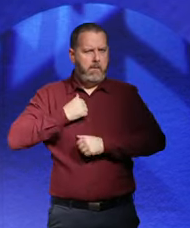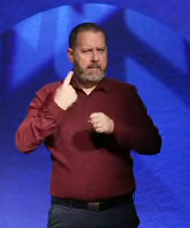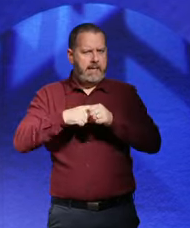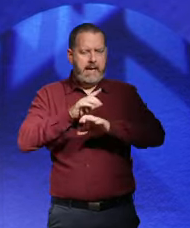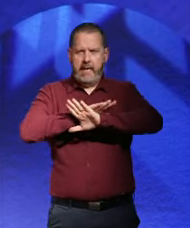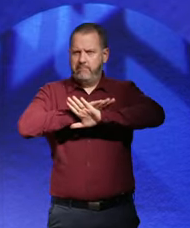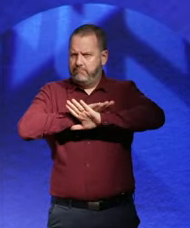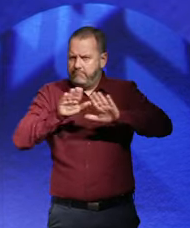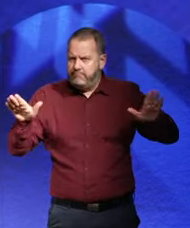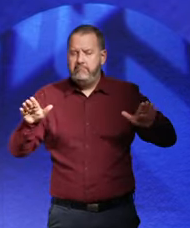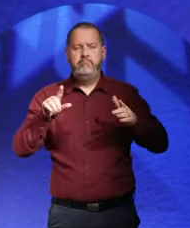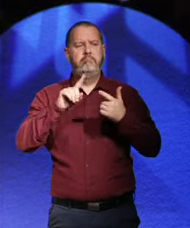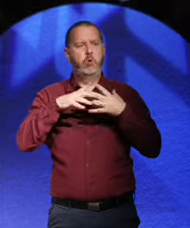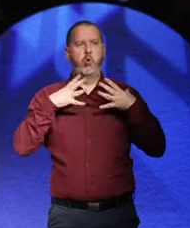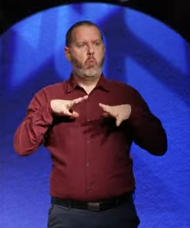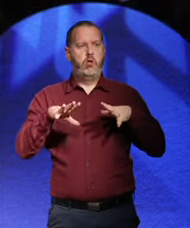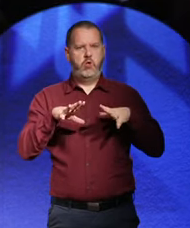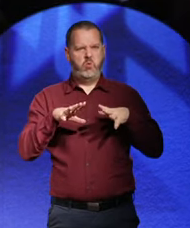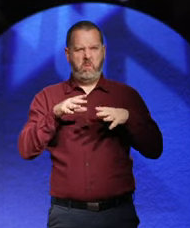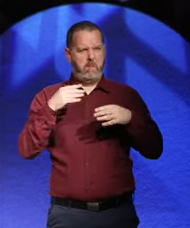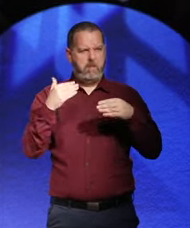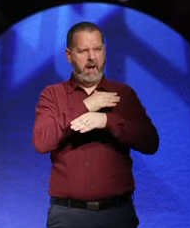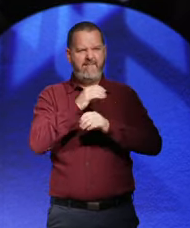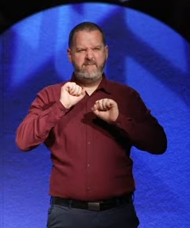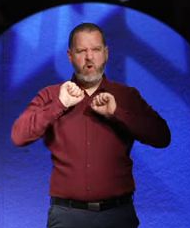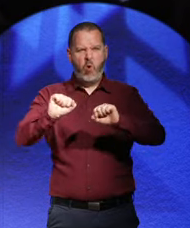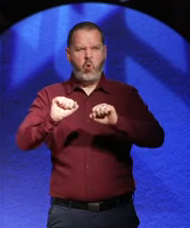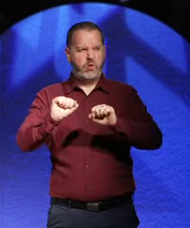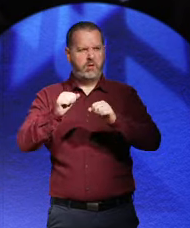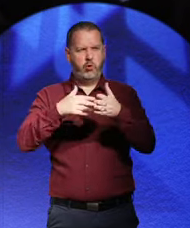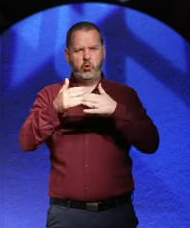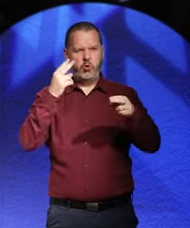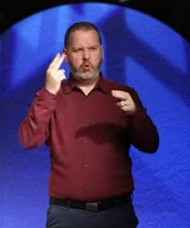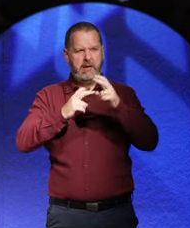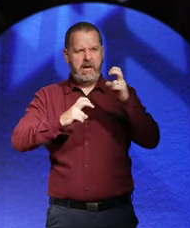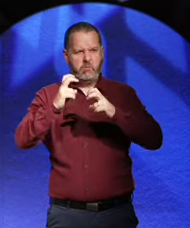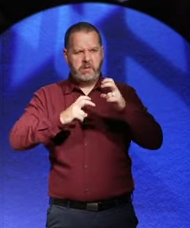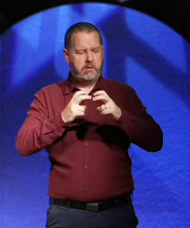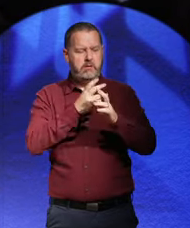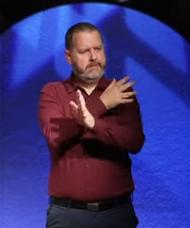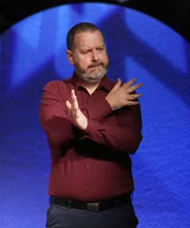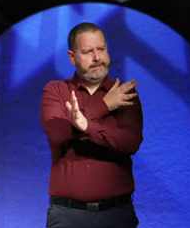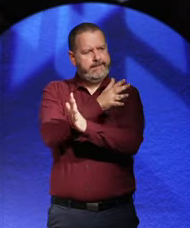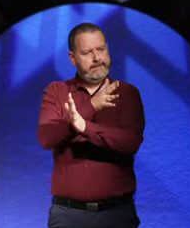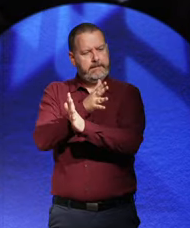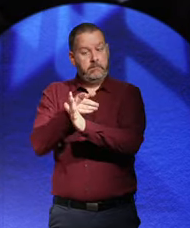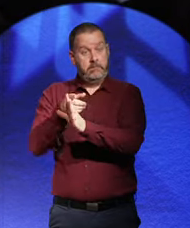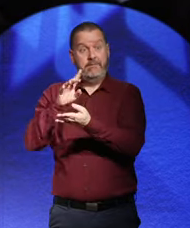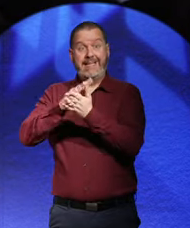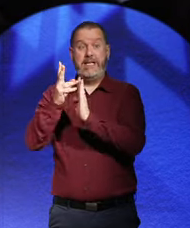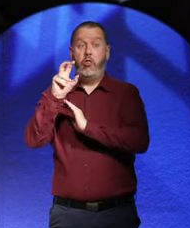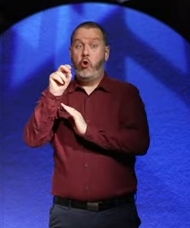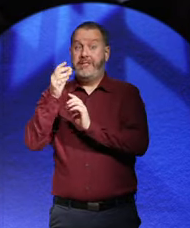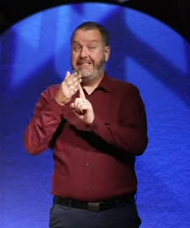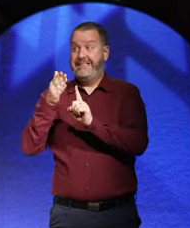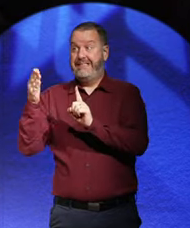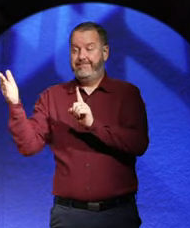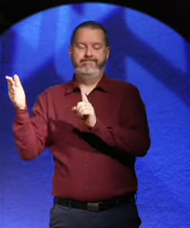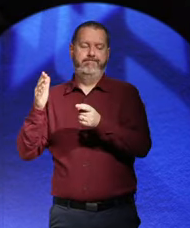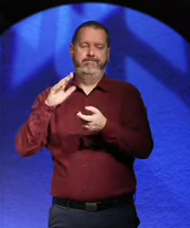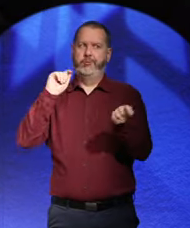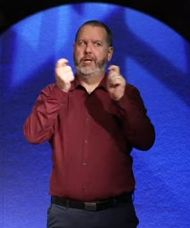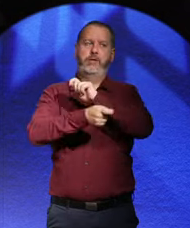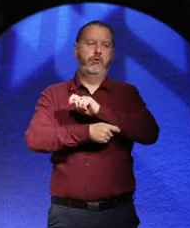Versailles by force. And that's what we got, didn't we, with Hitler in the 1930s. So, sadly, Gustav